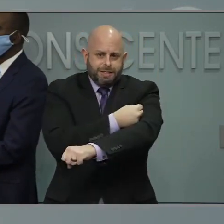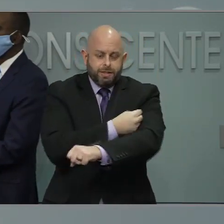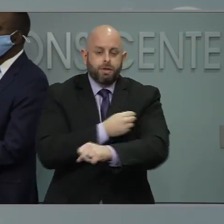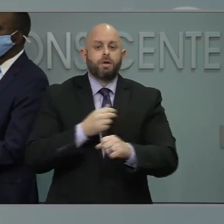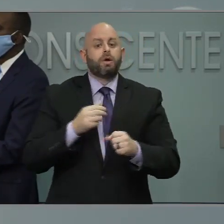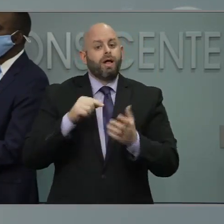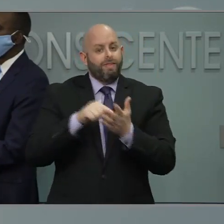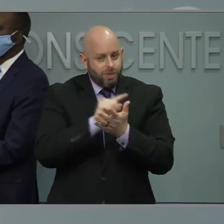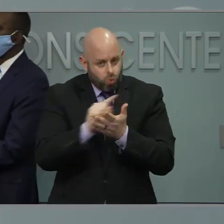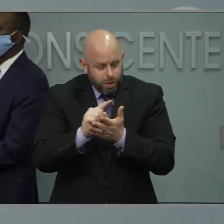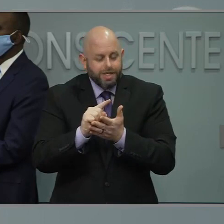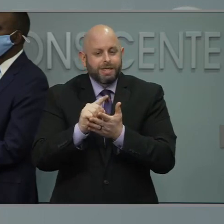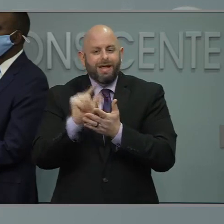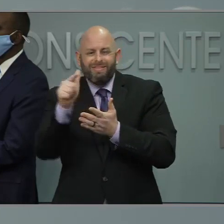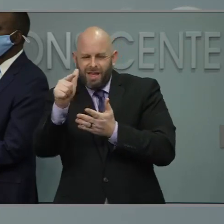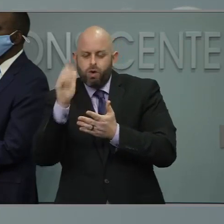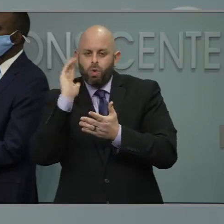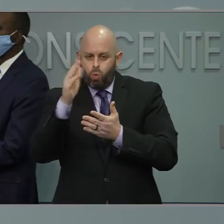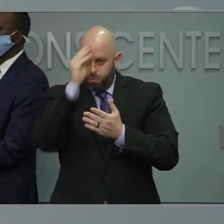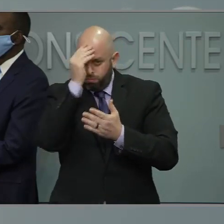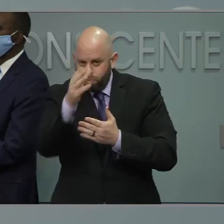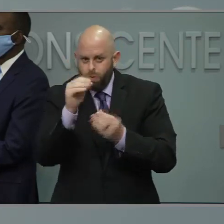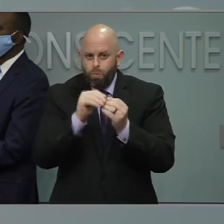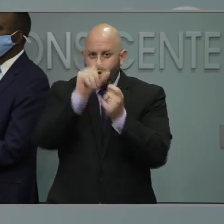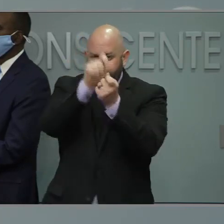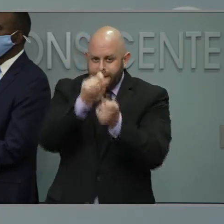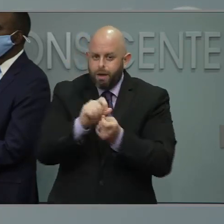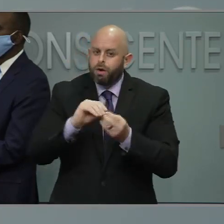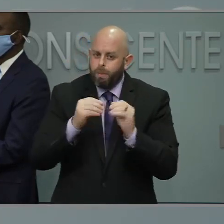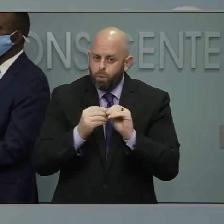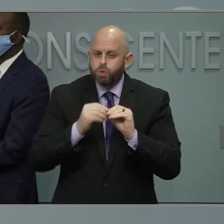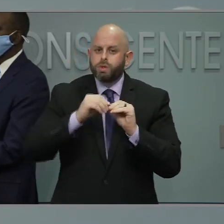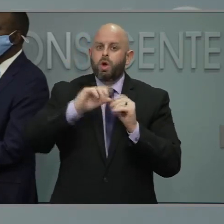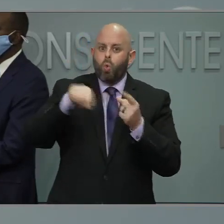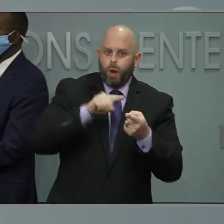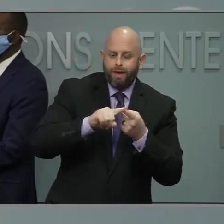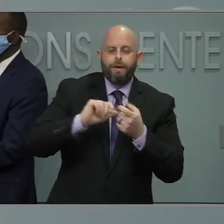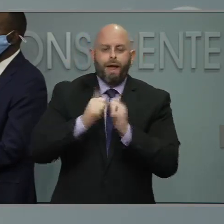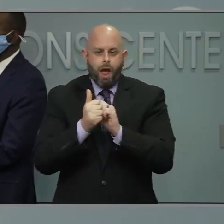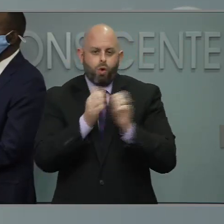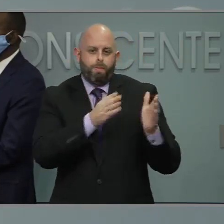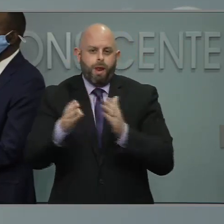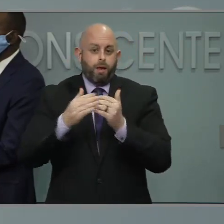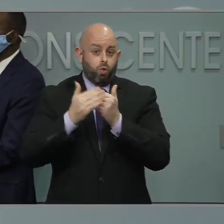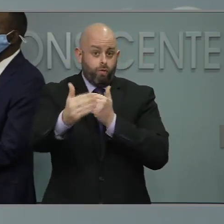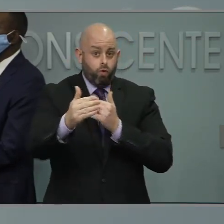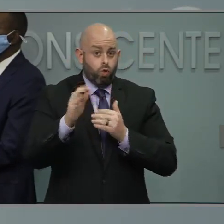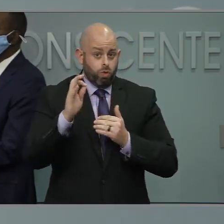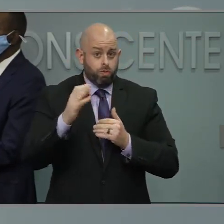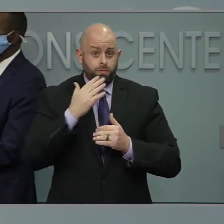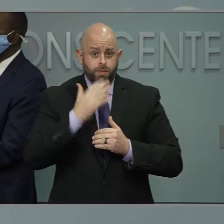folks a little more certainty on that timeline. So we have have the ability to plan going forward. Thank you.